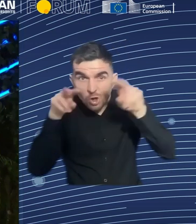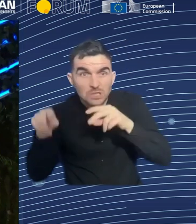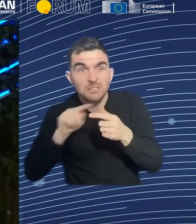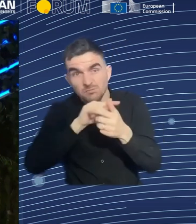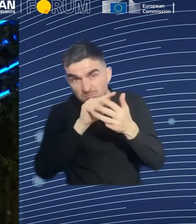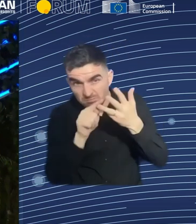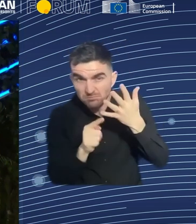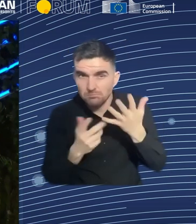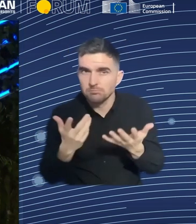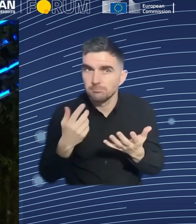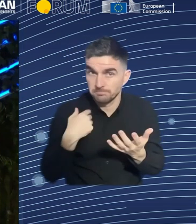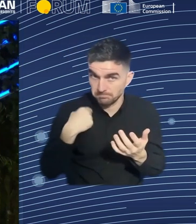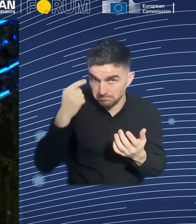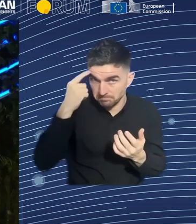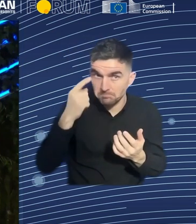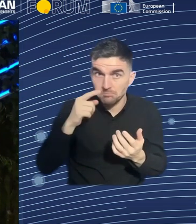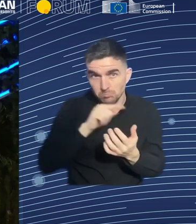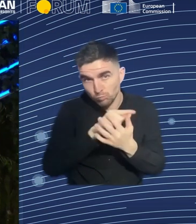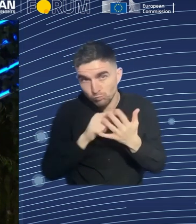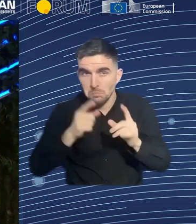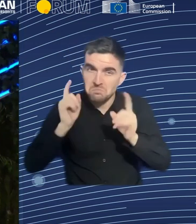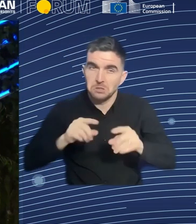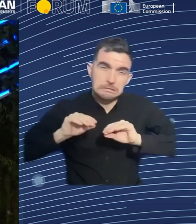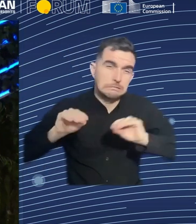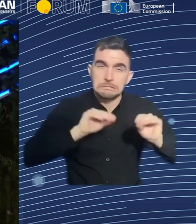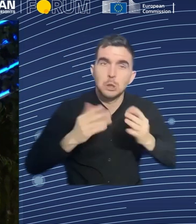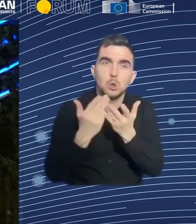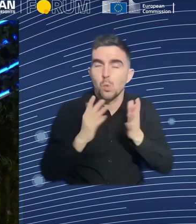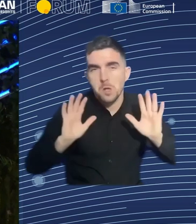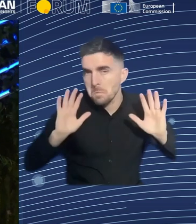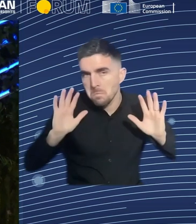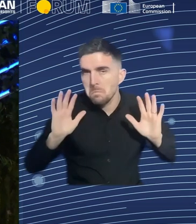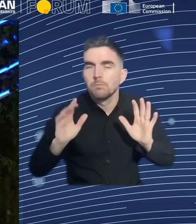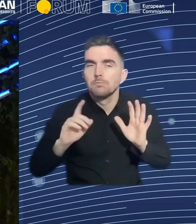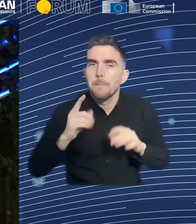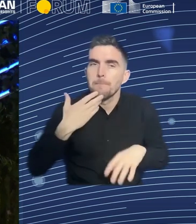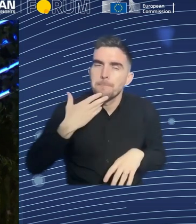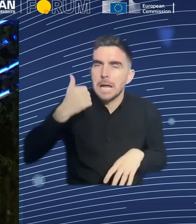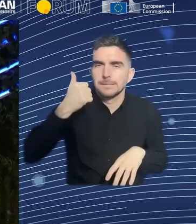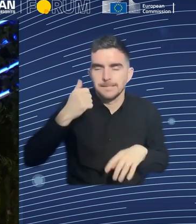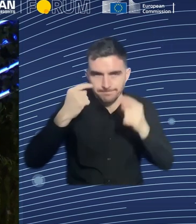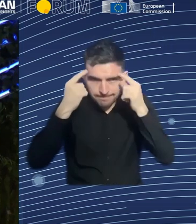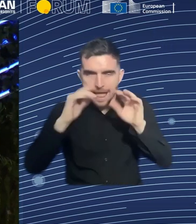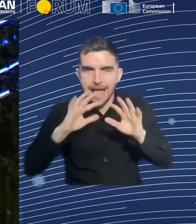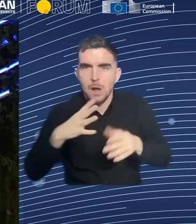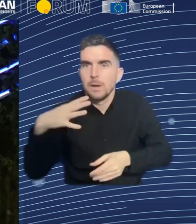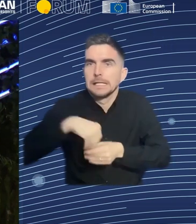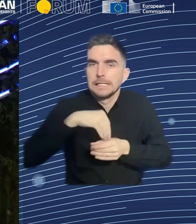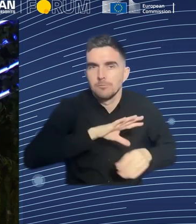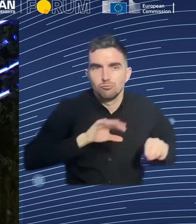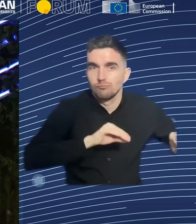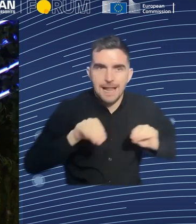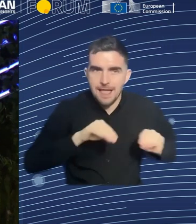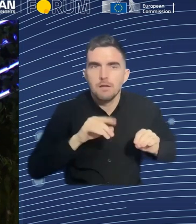the initial training that they receive and the continuous training that they receive on those aspects. But it's quite basic in a small company. The